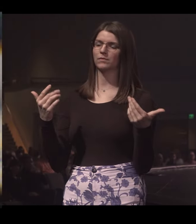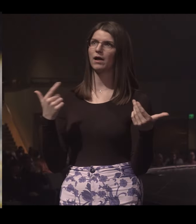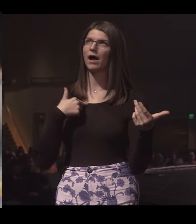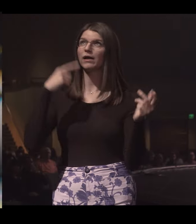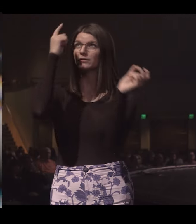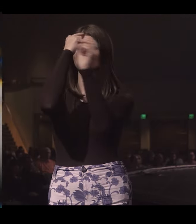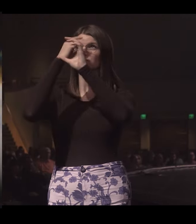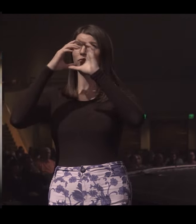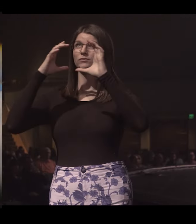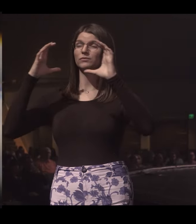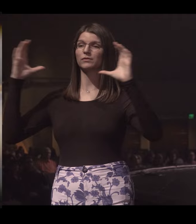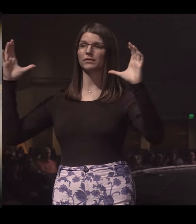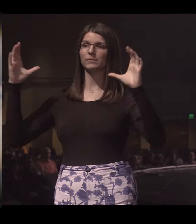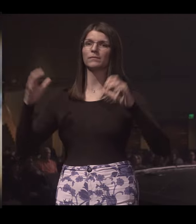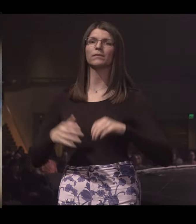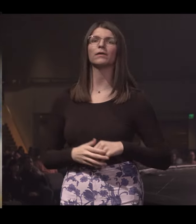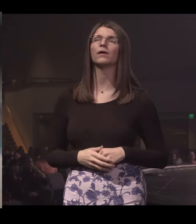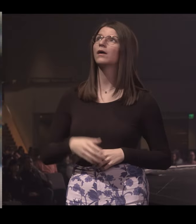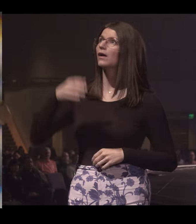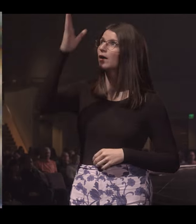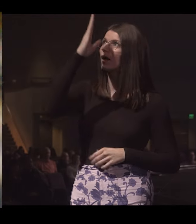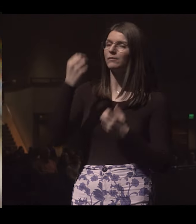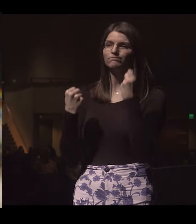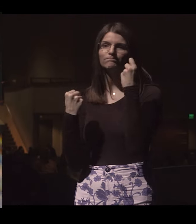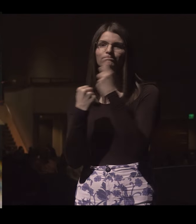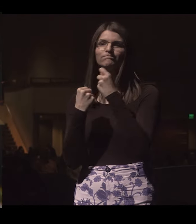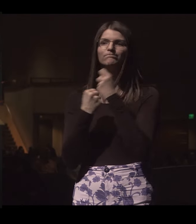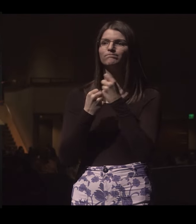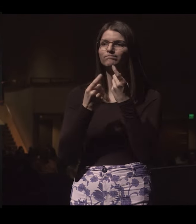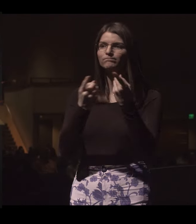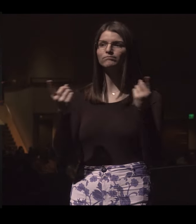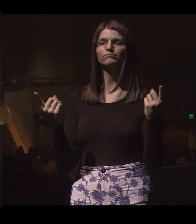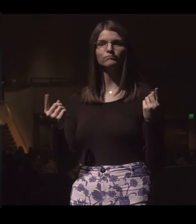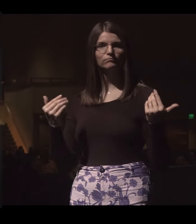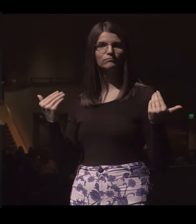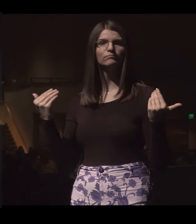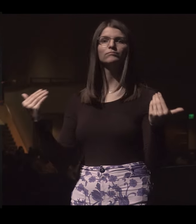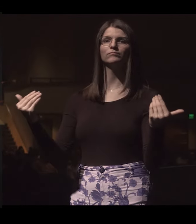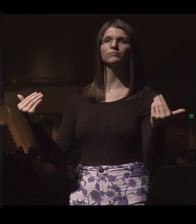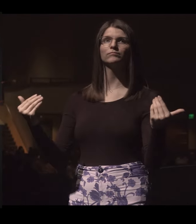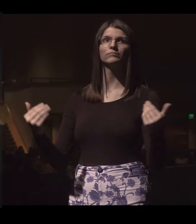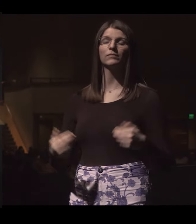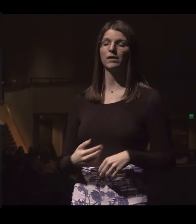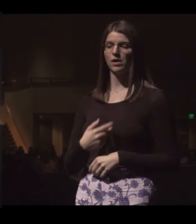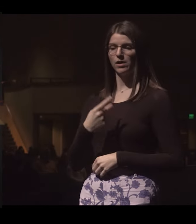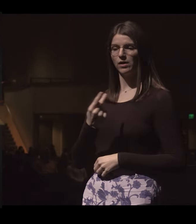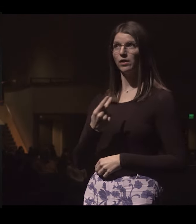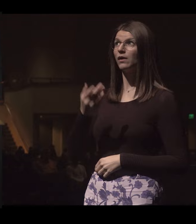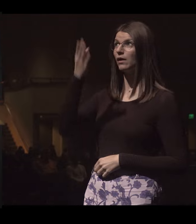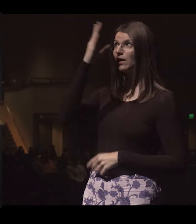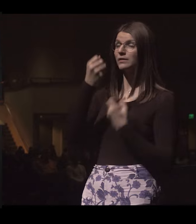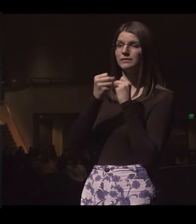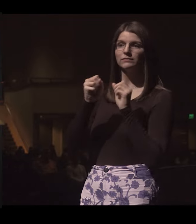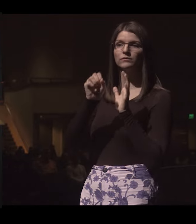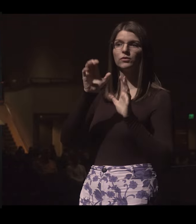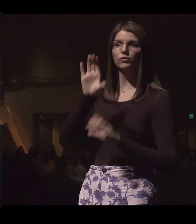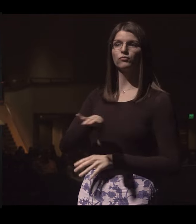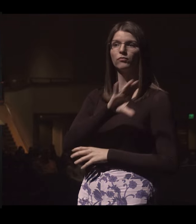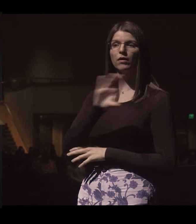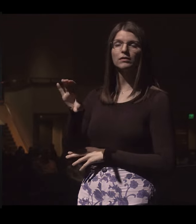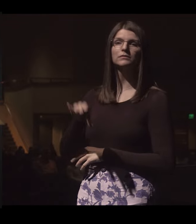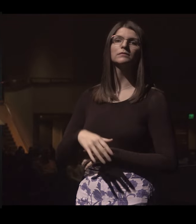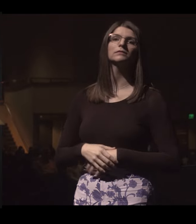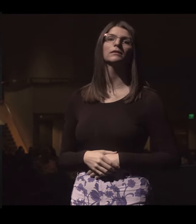I have a dream today. He is for you. Step up. You and I were saved by the cross.